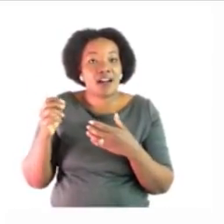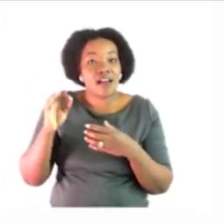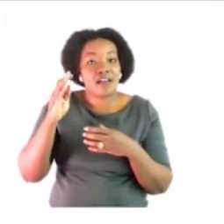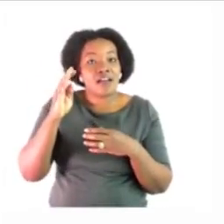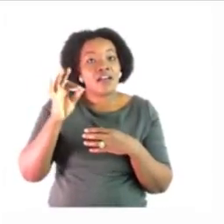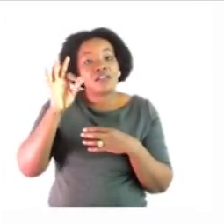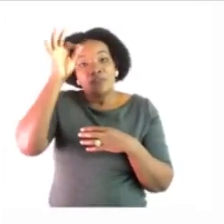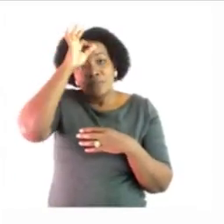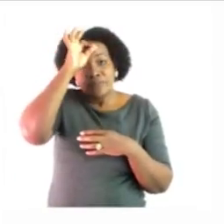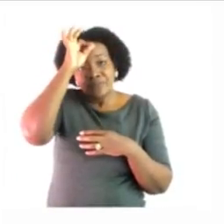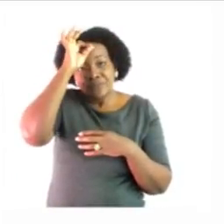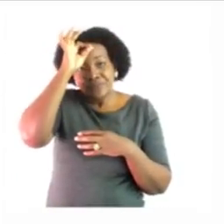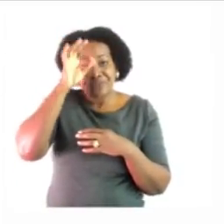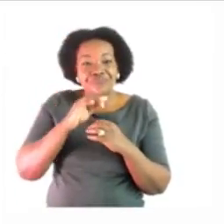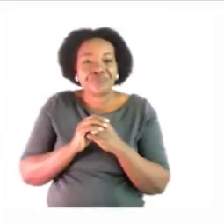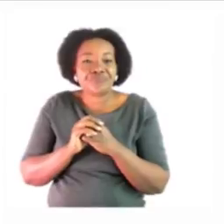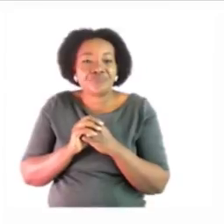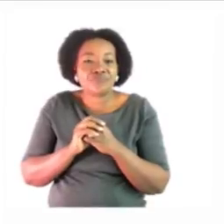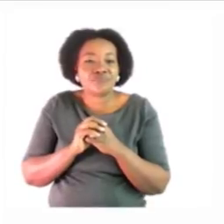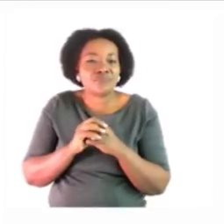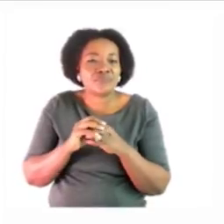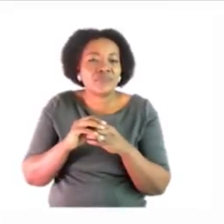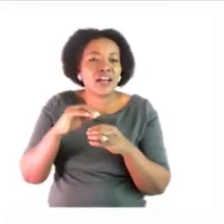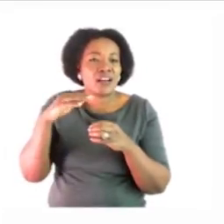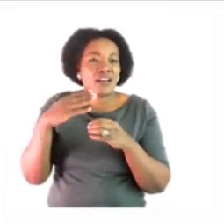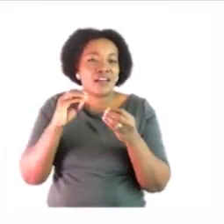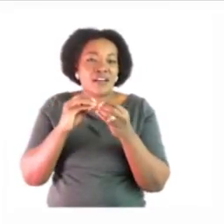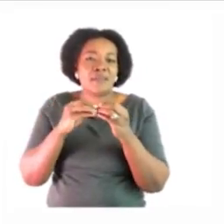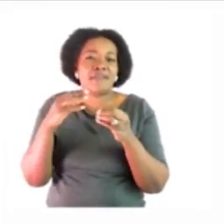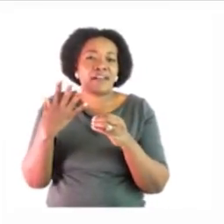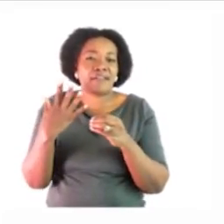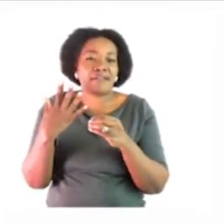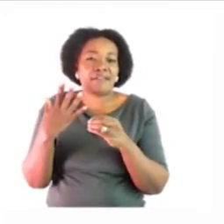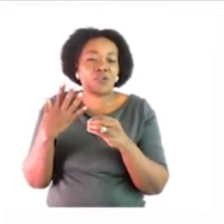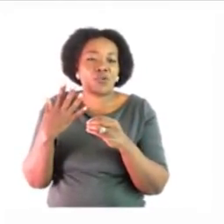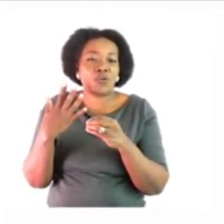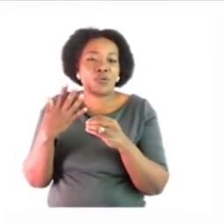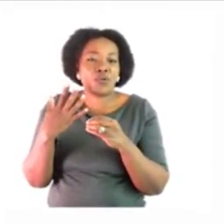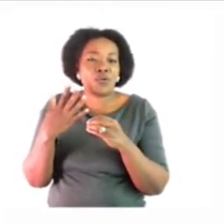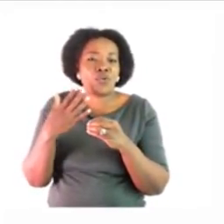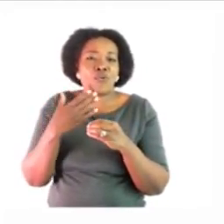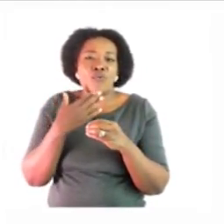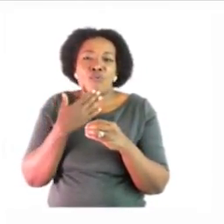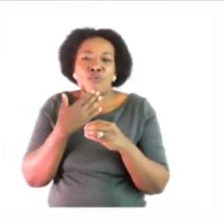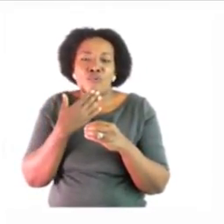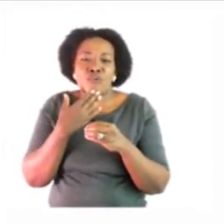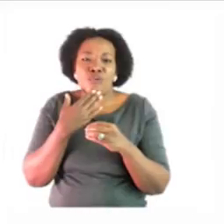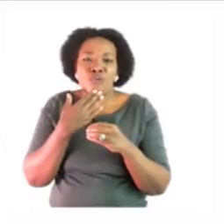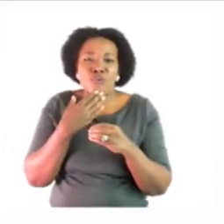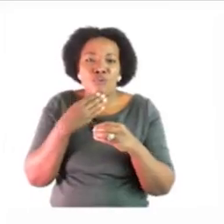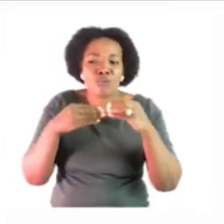officer and how about number five who studies at school